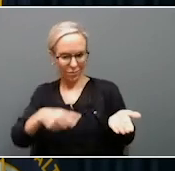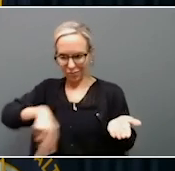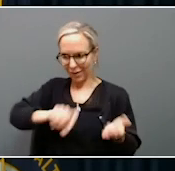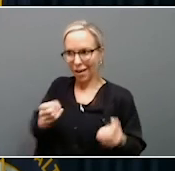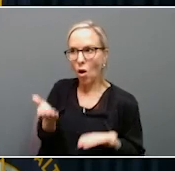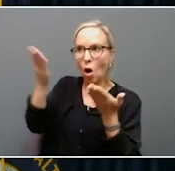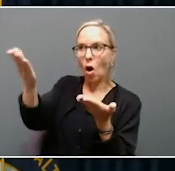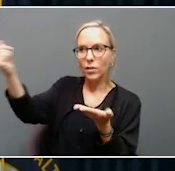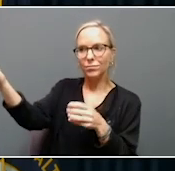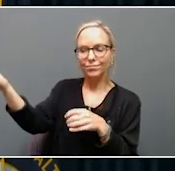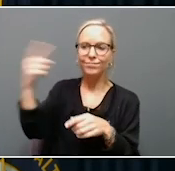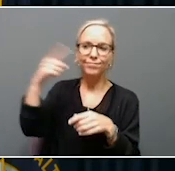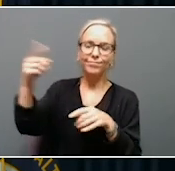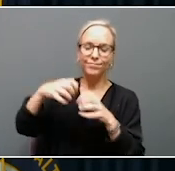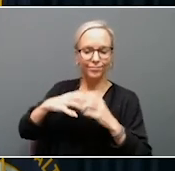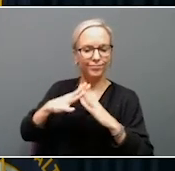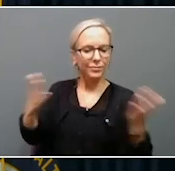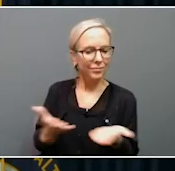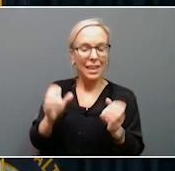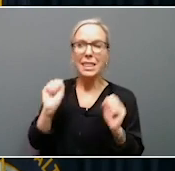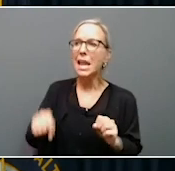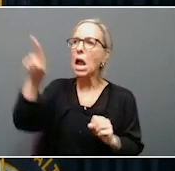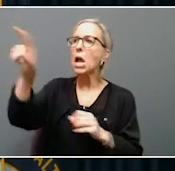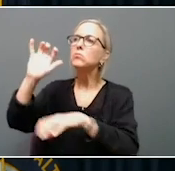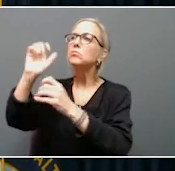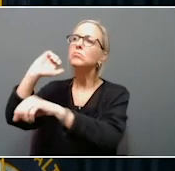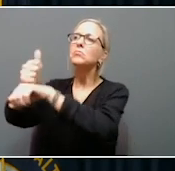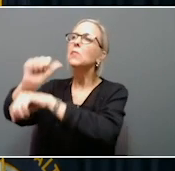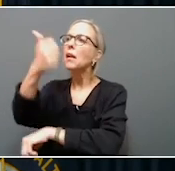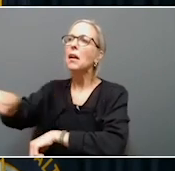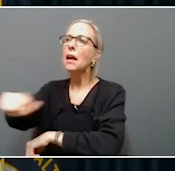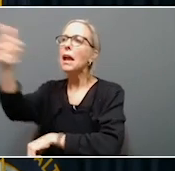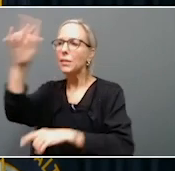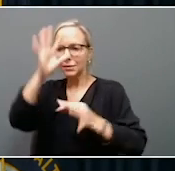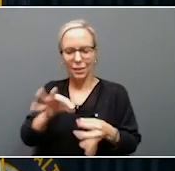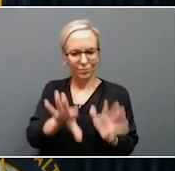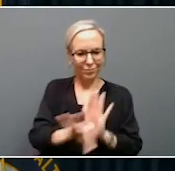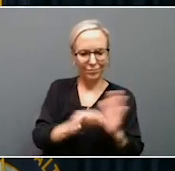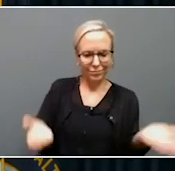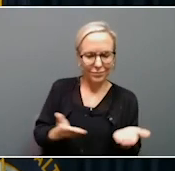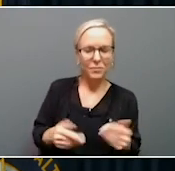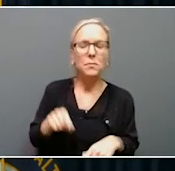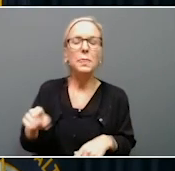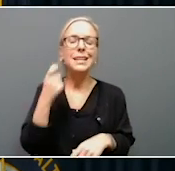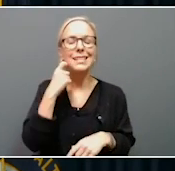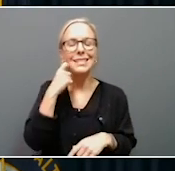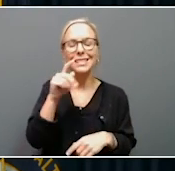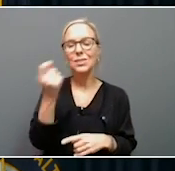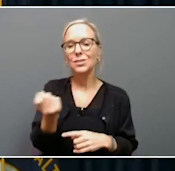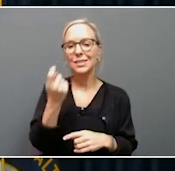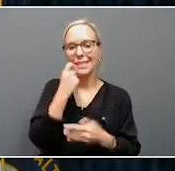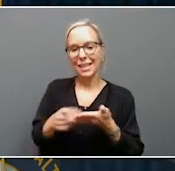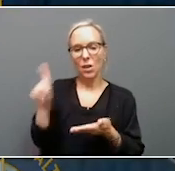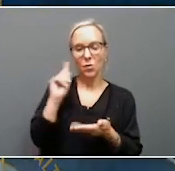can expand virtually anywhere. So on Tuesday, we announced that Hitachi Estimo Americas, one of Kentucky's largest